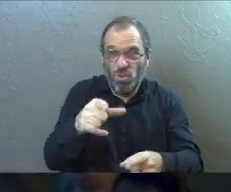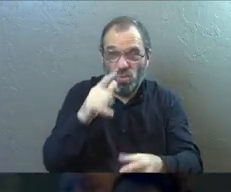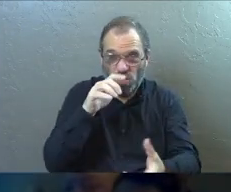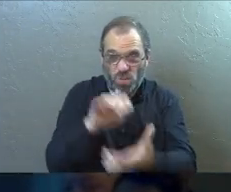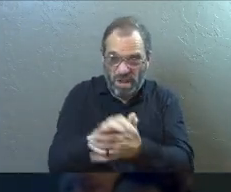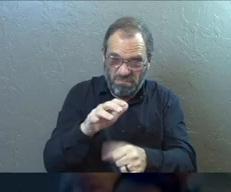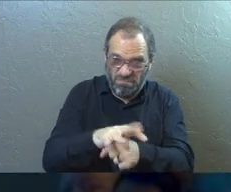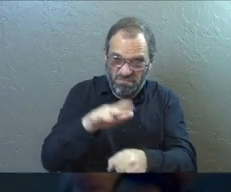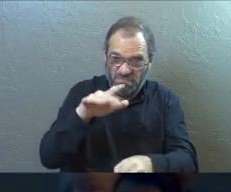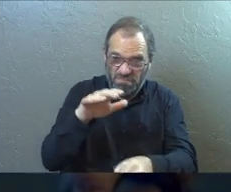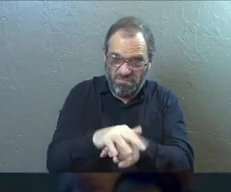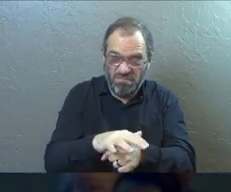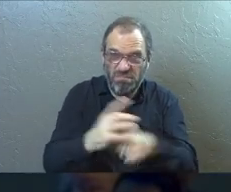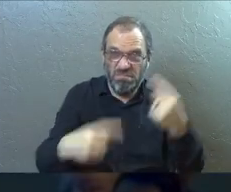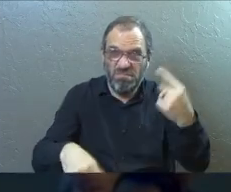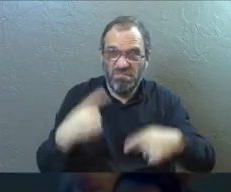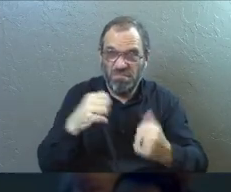wife.